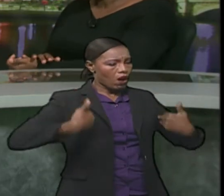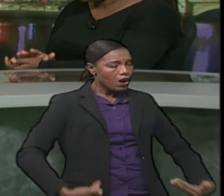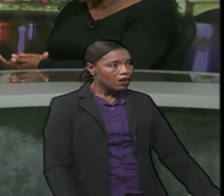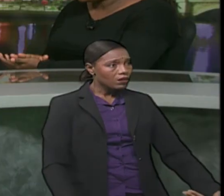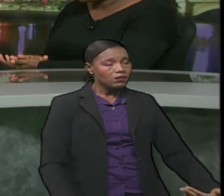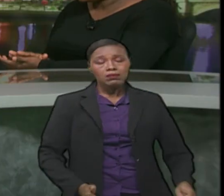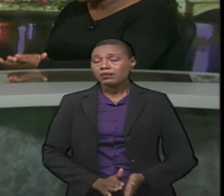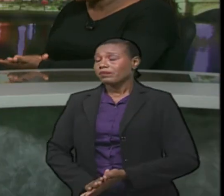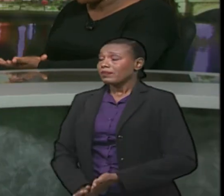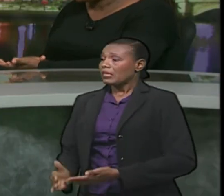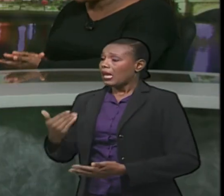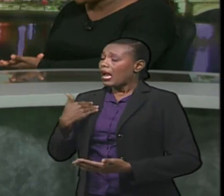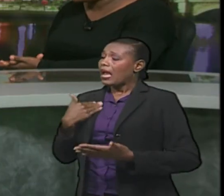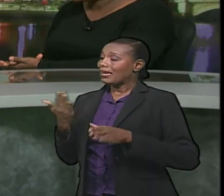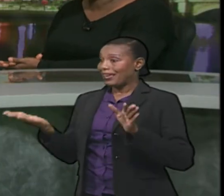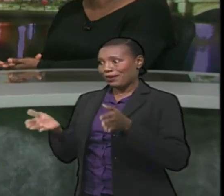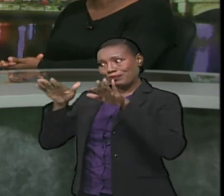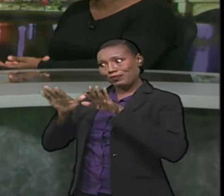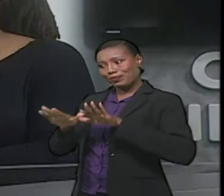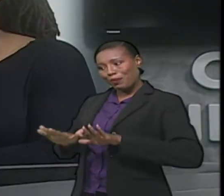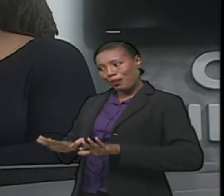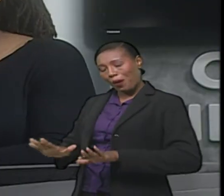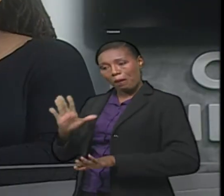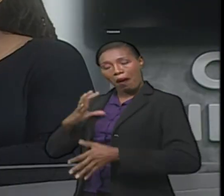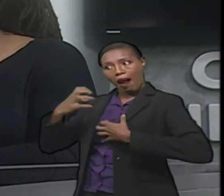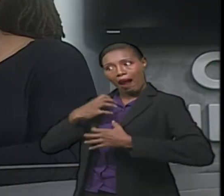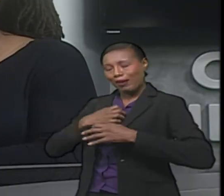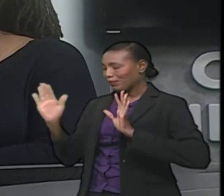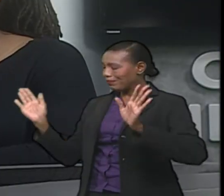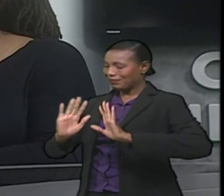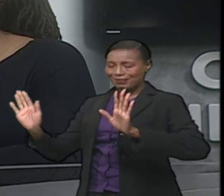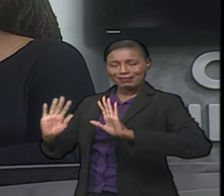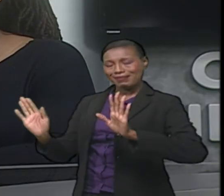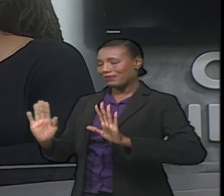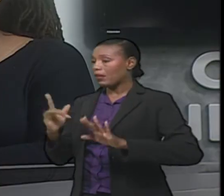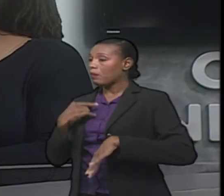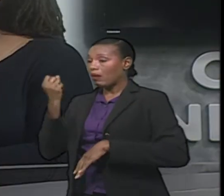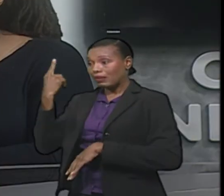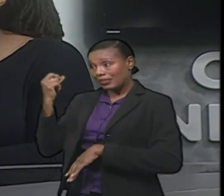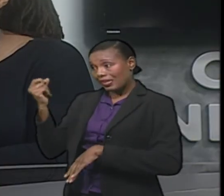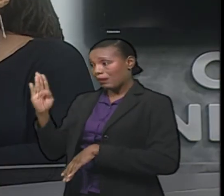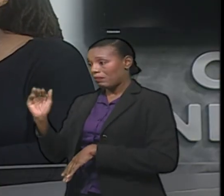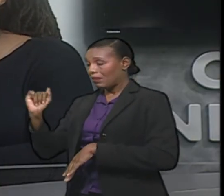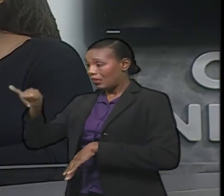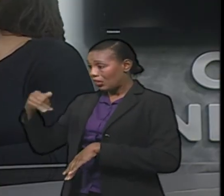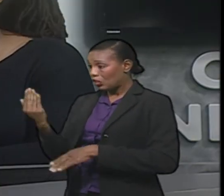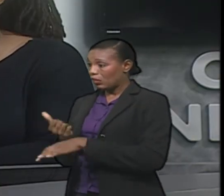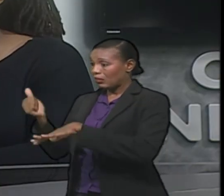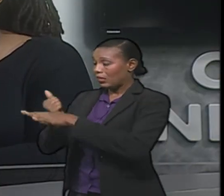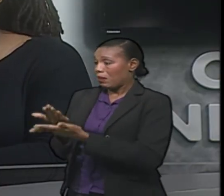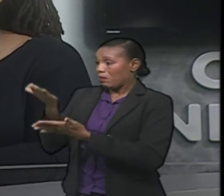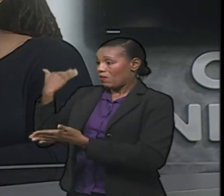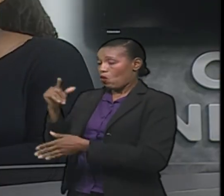I'm glad that the climate is tranquil right now. I'm not going to complain about that. Certainly when the association restarted the last time right at